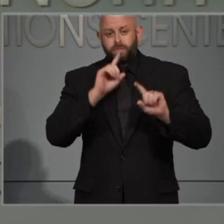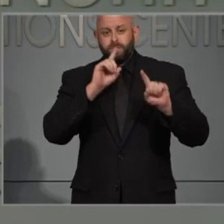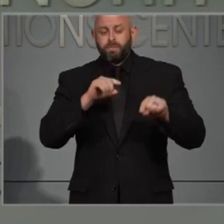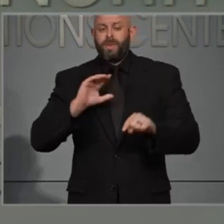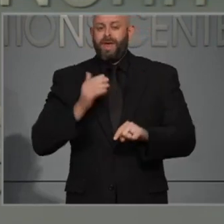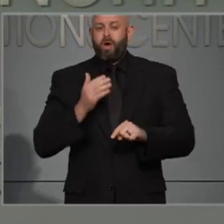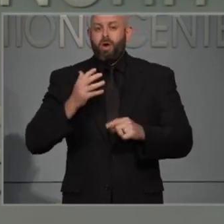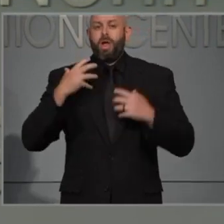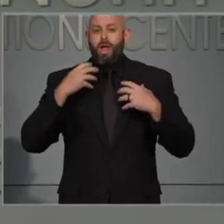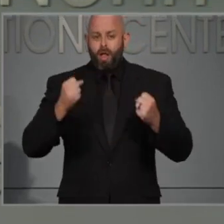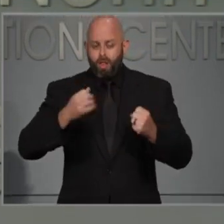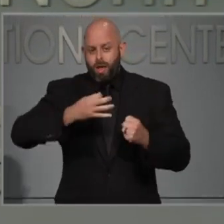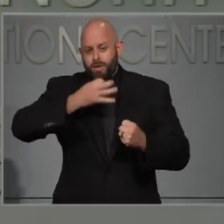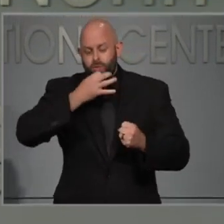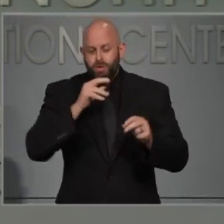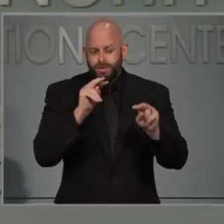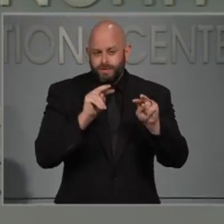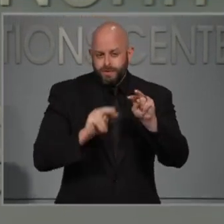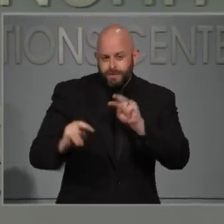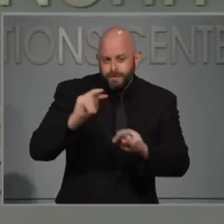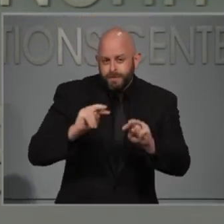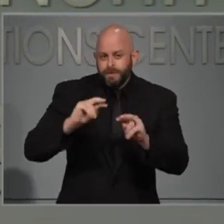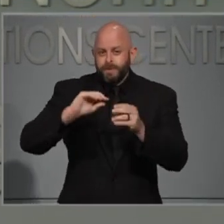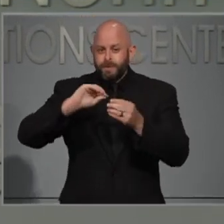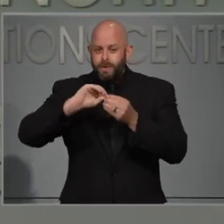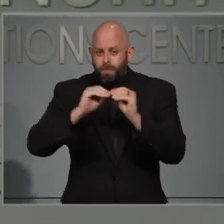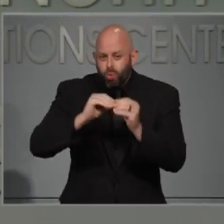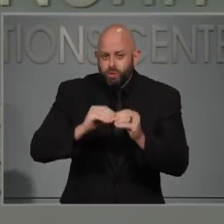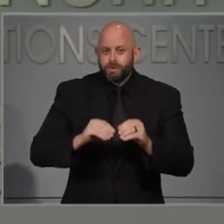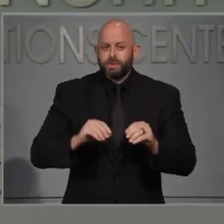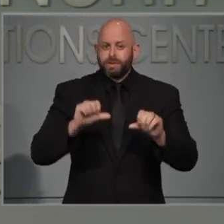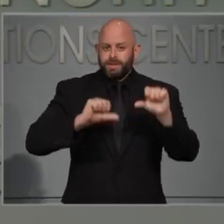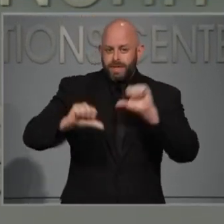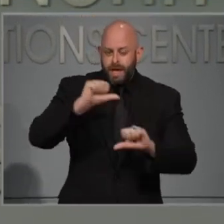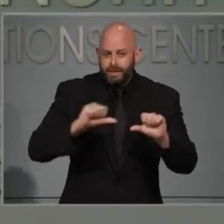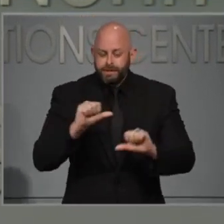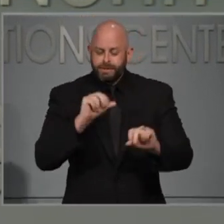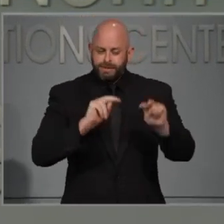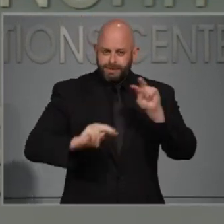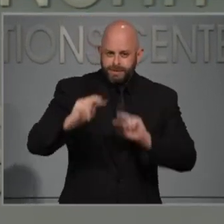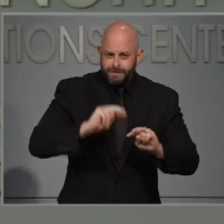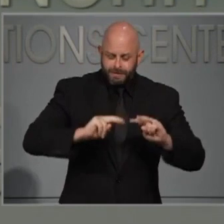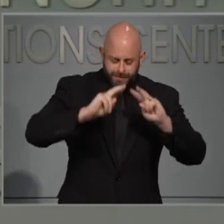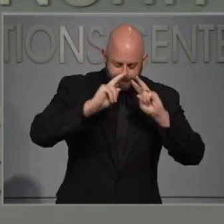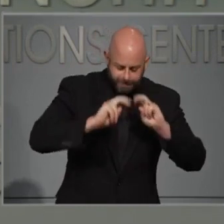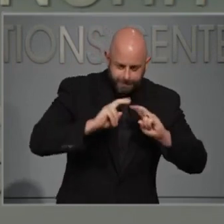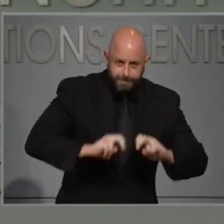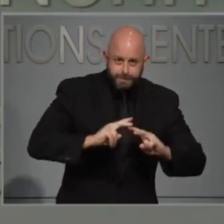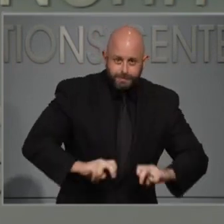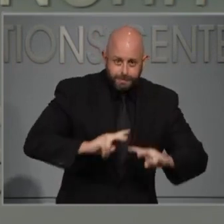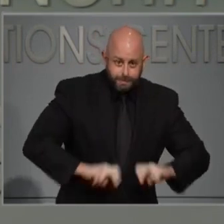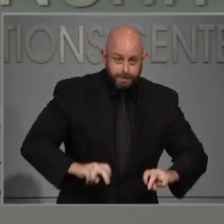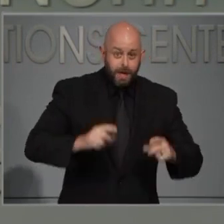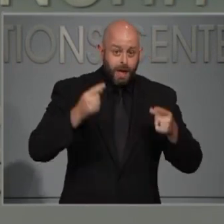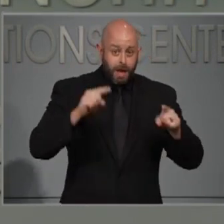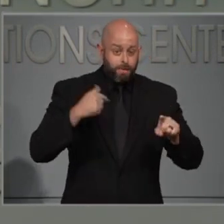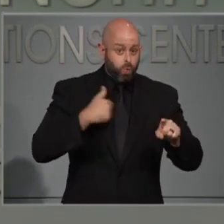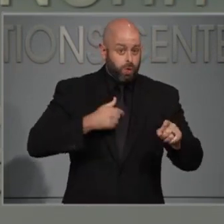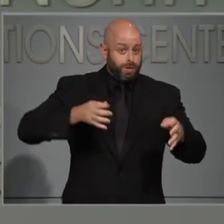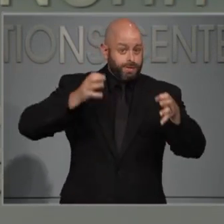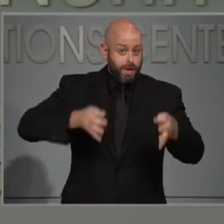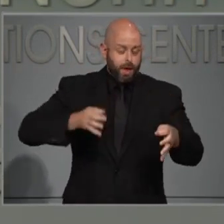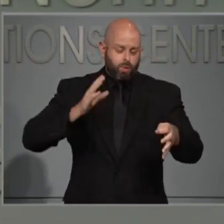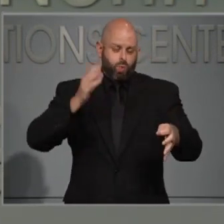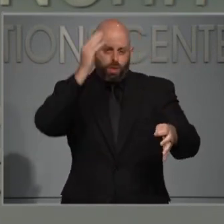the numbers and the science, and we will let the people of North Carolina know at the first of next week